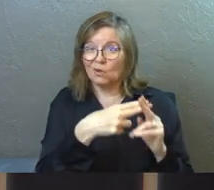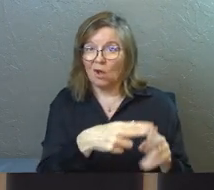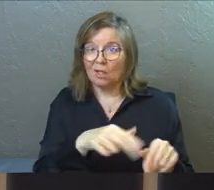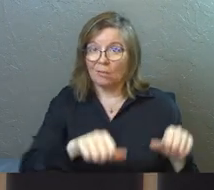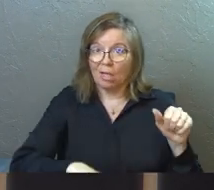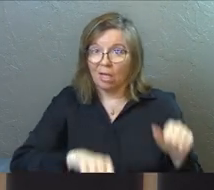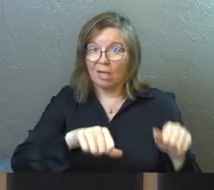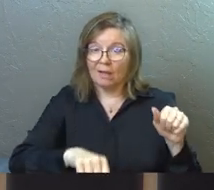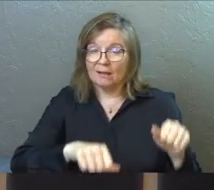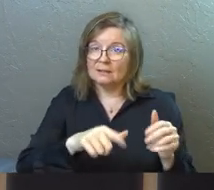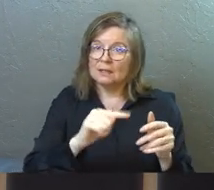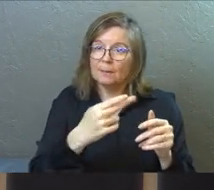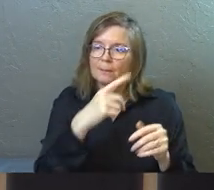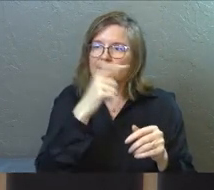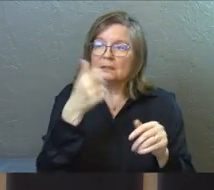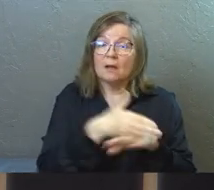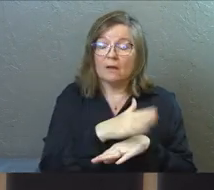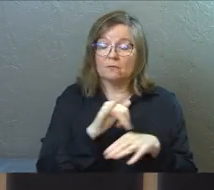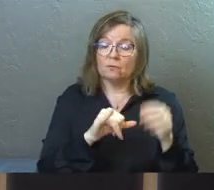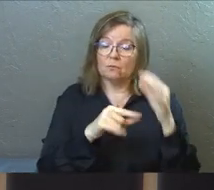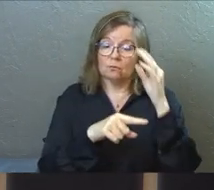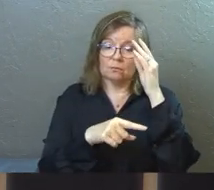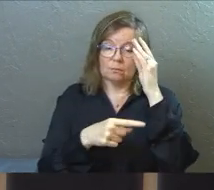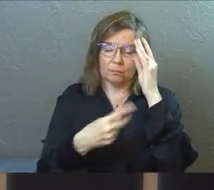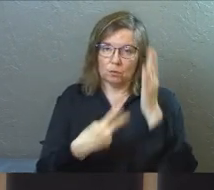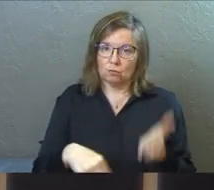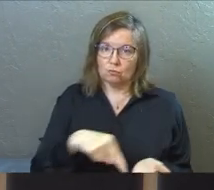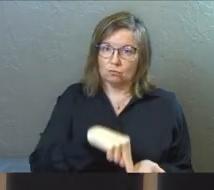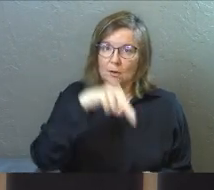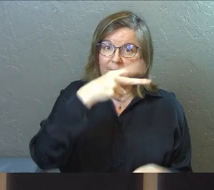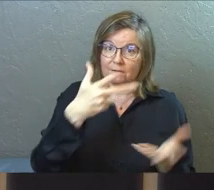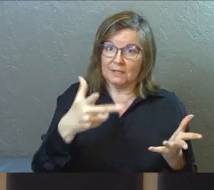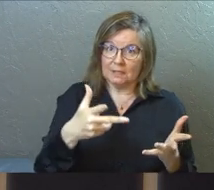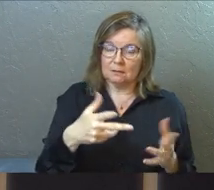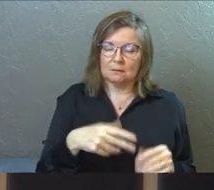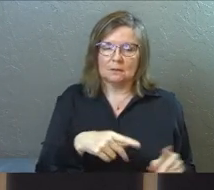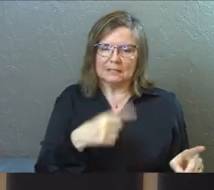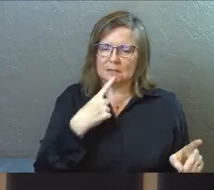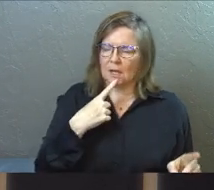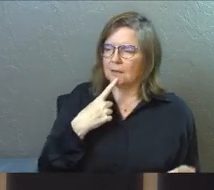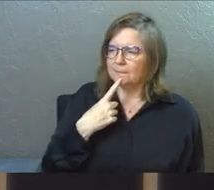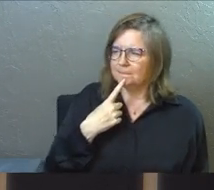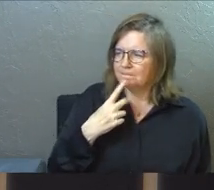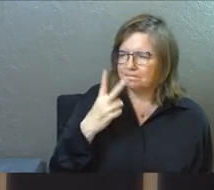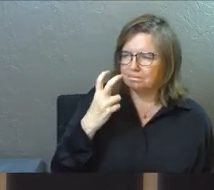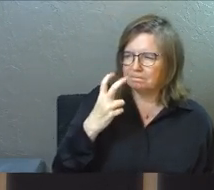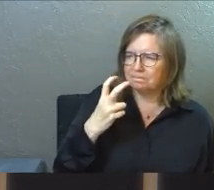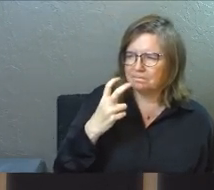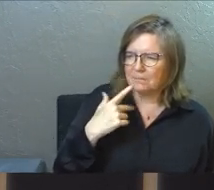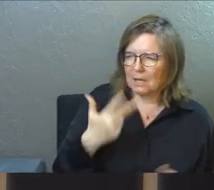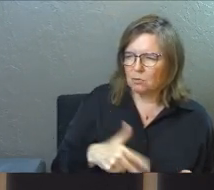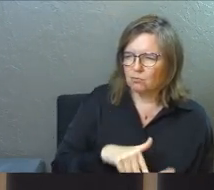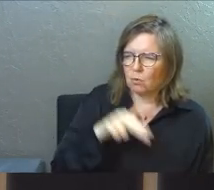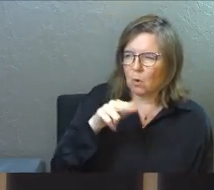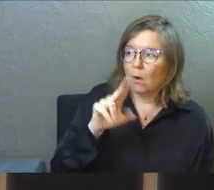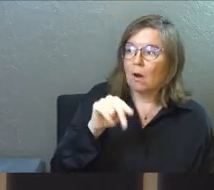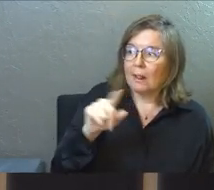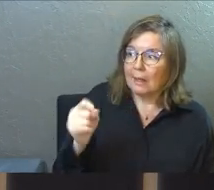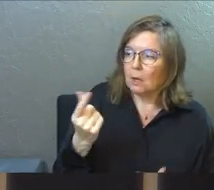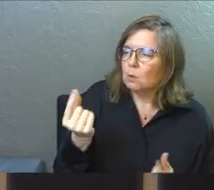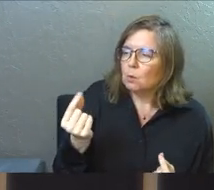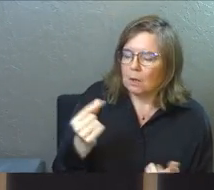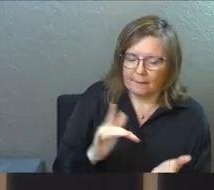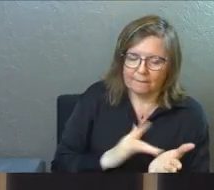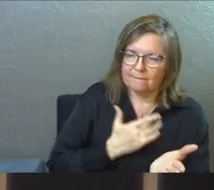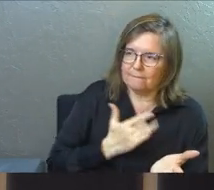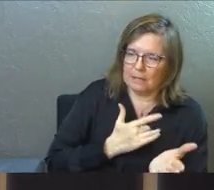Thomas a lot. And it's because after the resurrection, Thomas is the one that says, I won't believe in Jesus that he's been raised